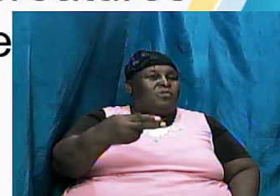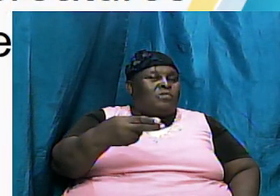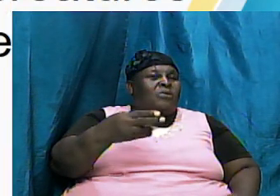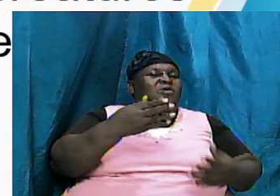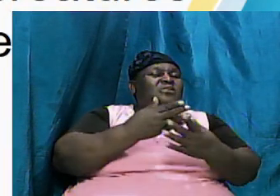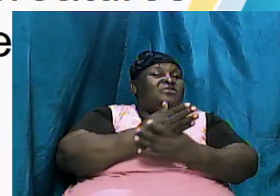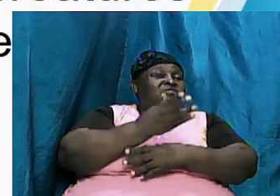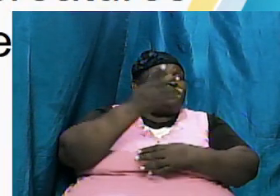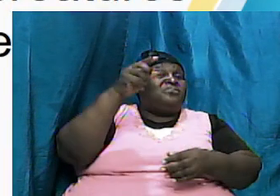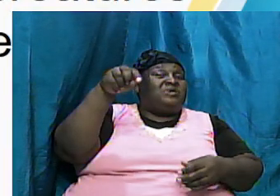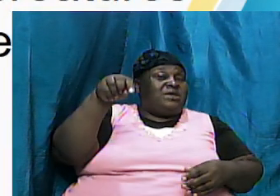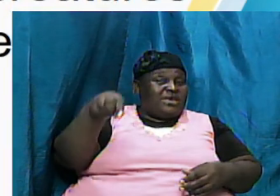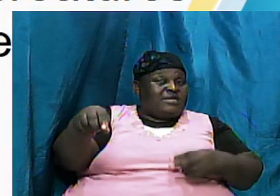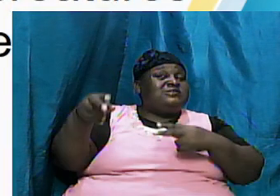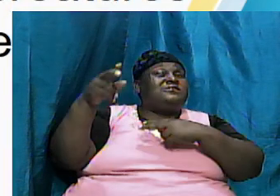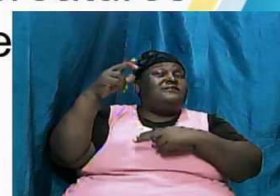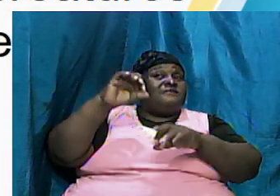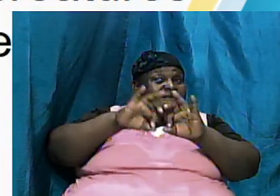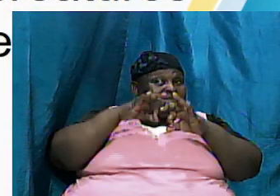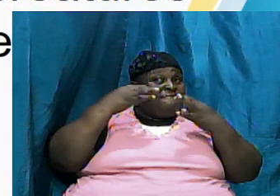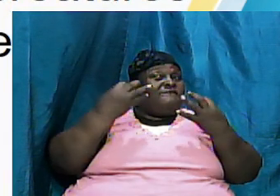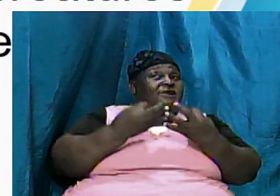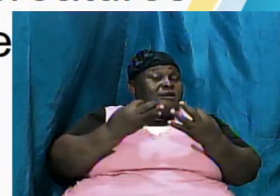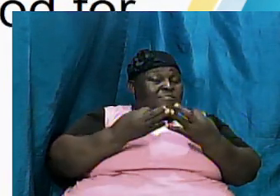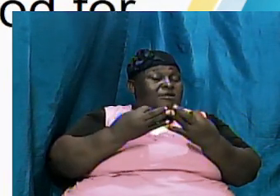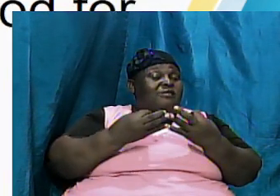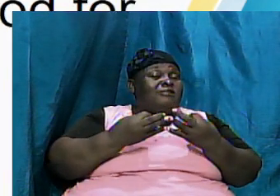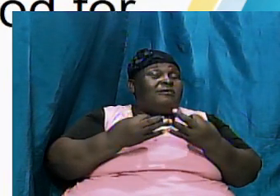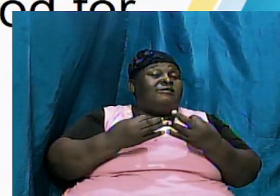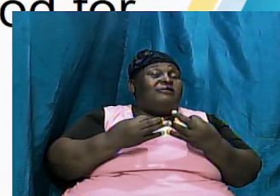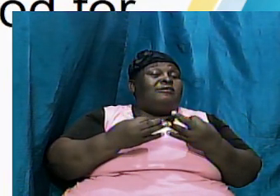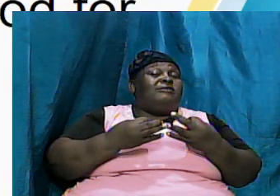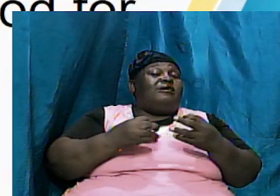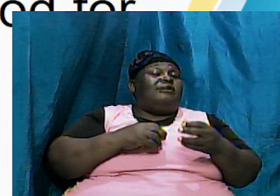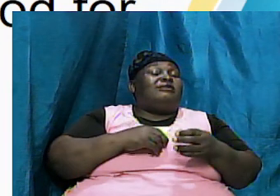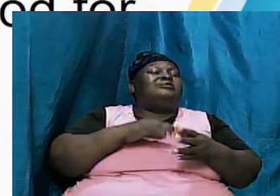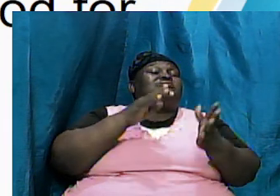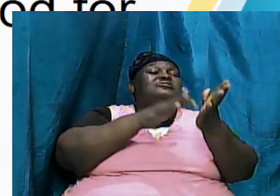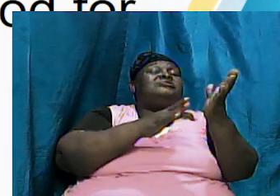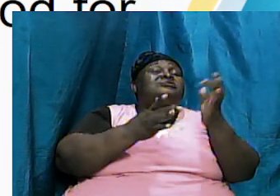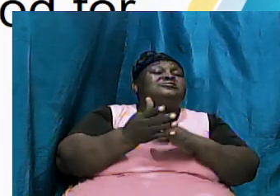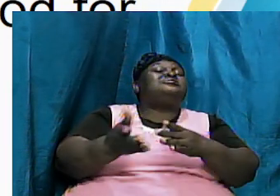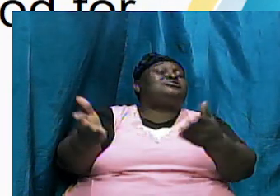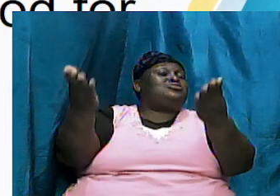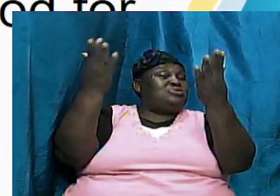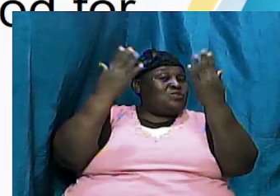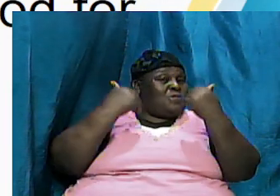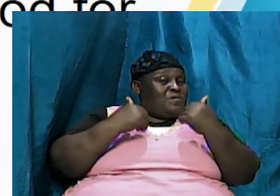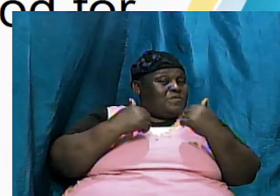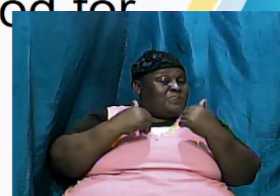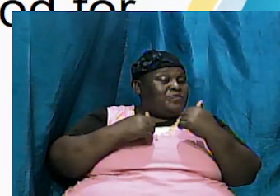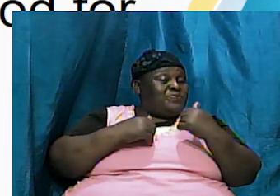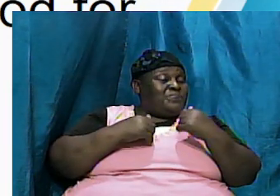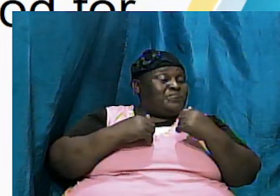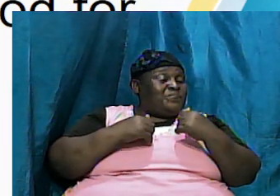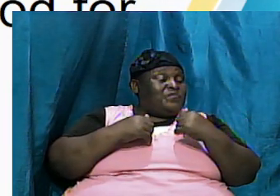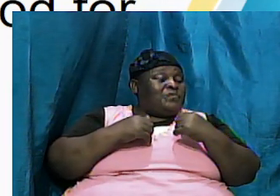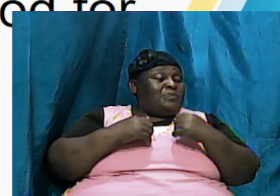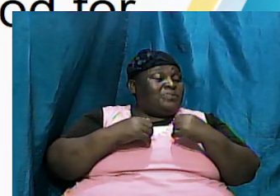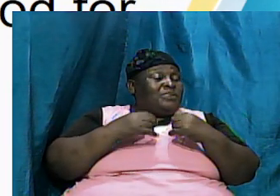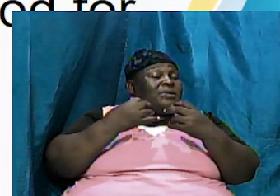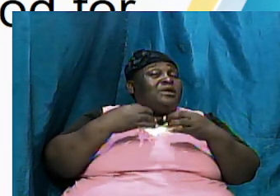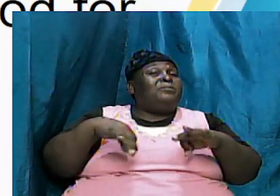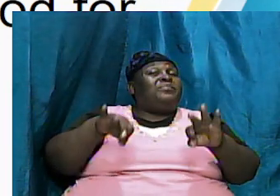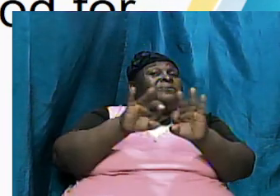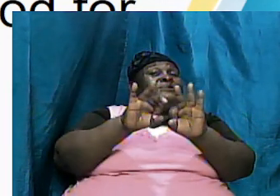ultimately Messiah Messiah would come and so it is